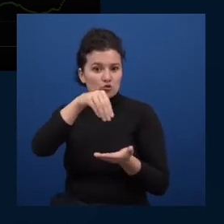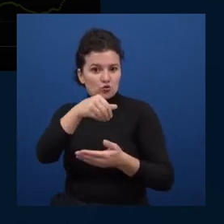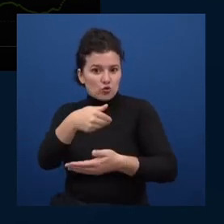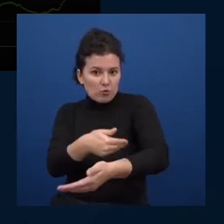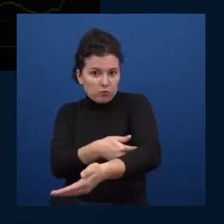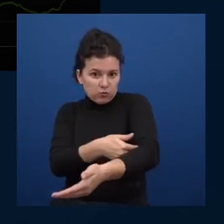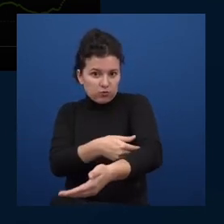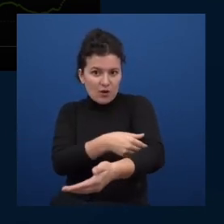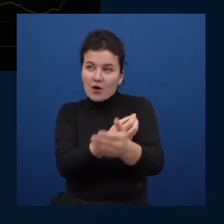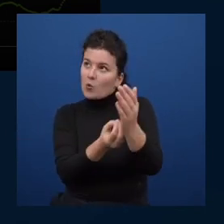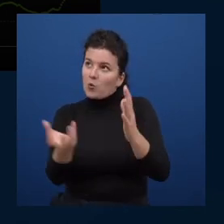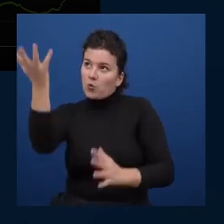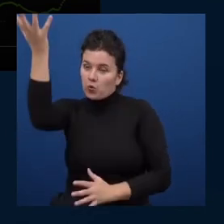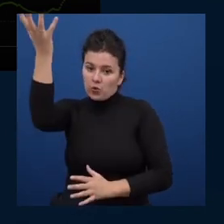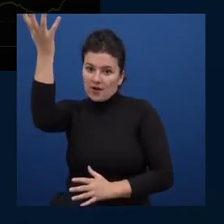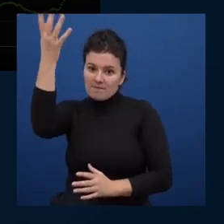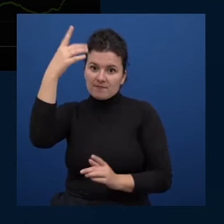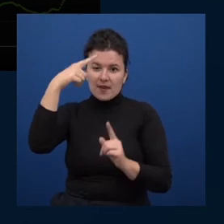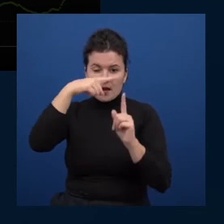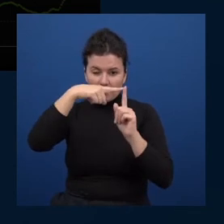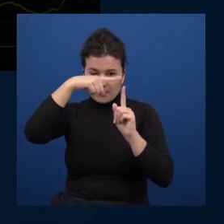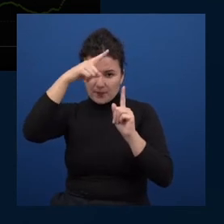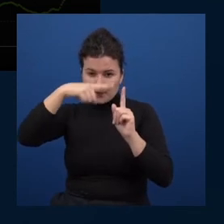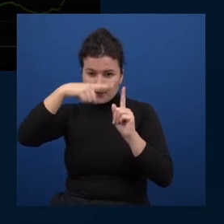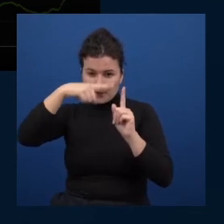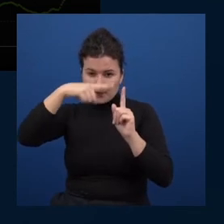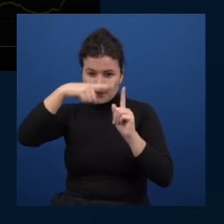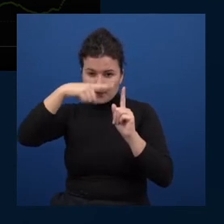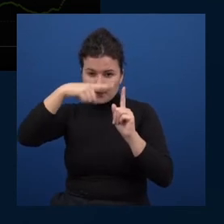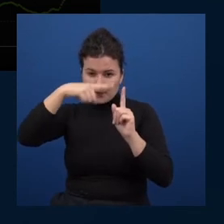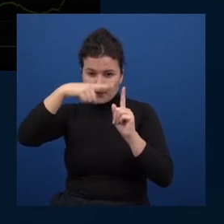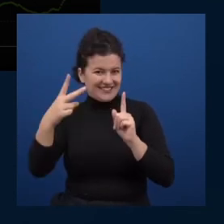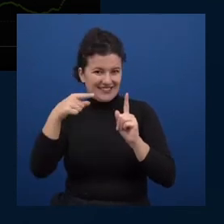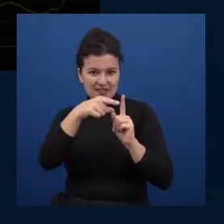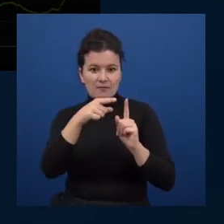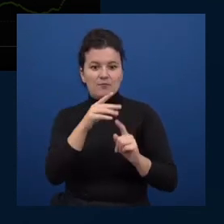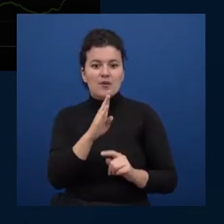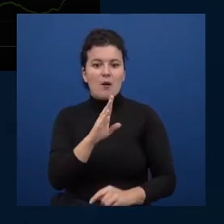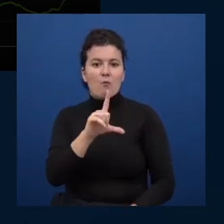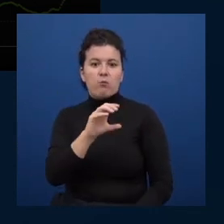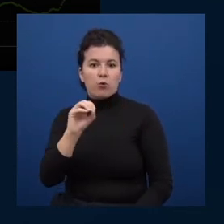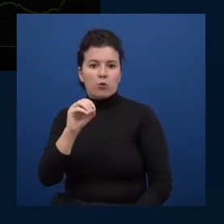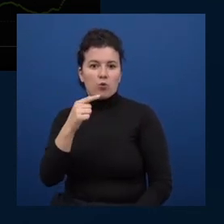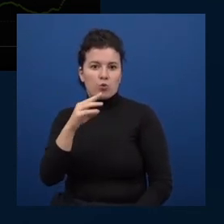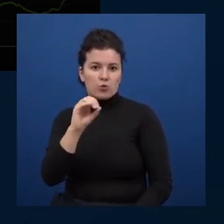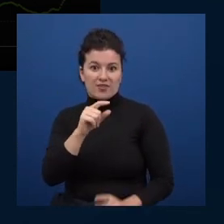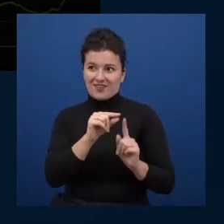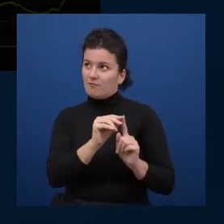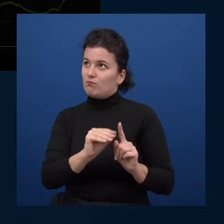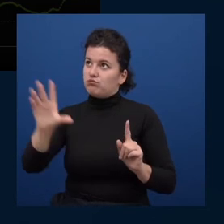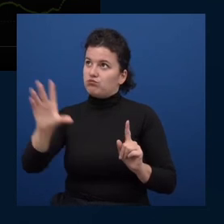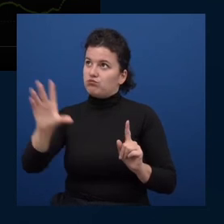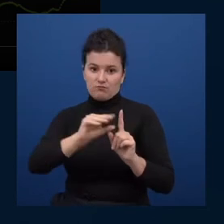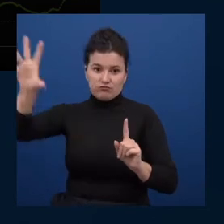we capture them off of the air they're in bluetooth we see them going by that sensor actually